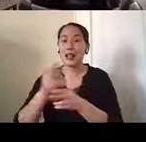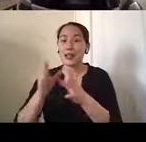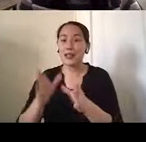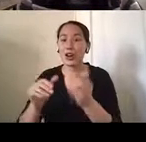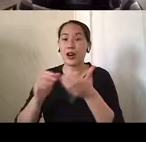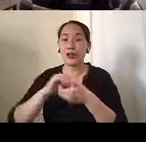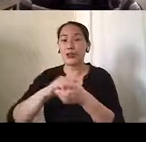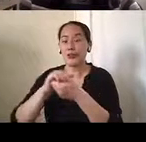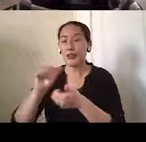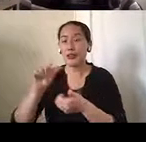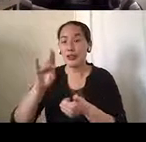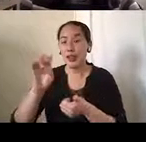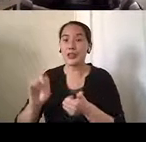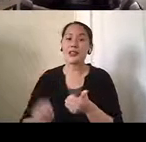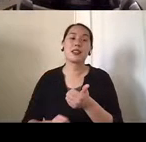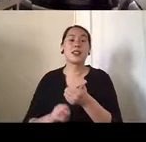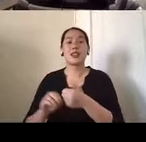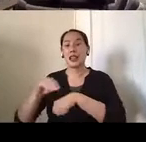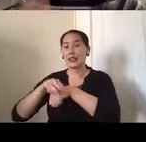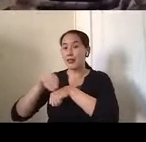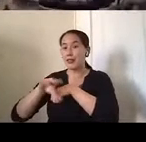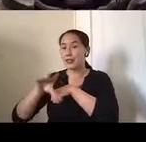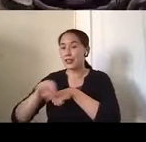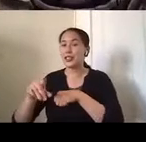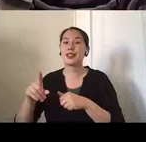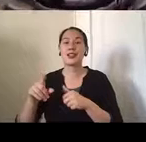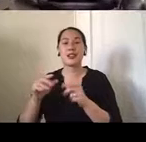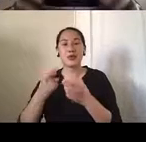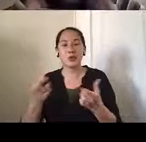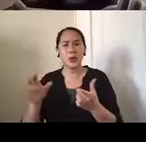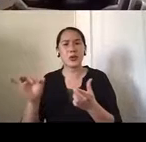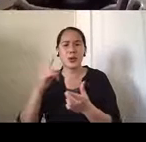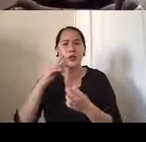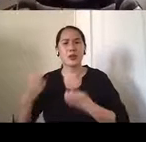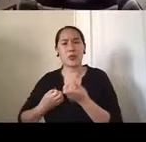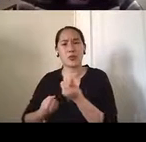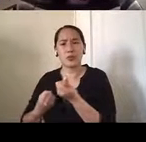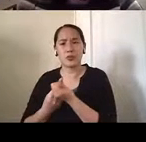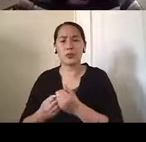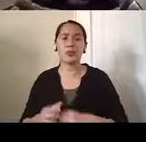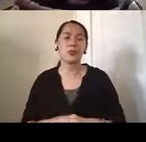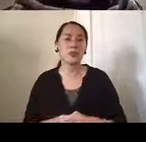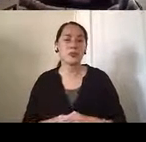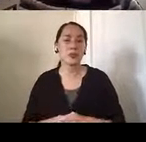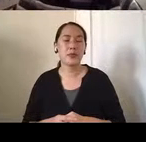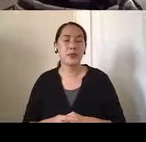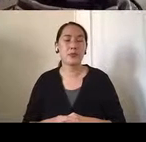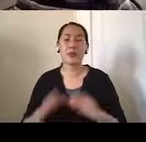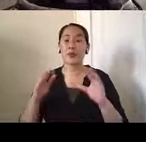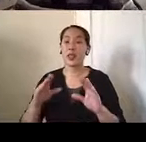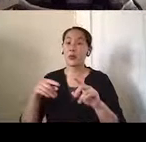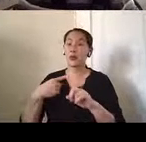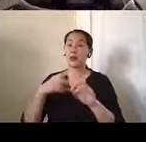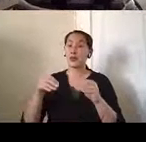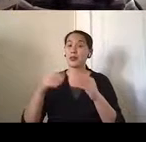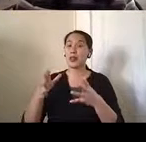to counseling resources as well for emotional support. And, you know, we like to provide information